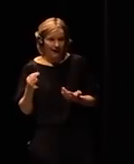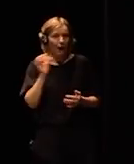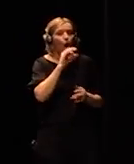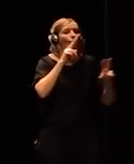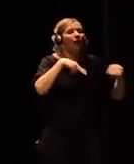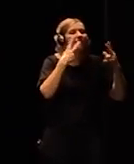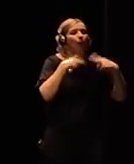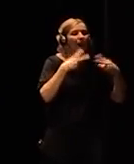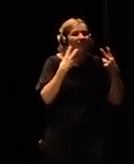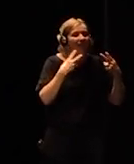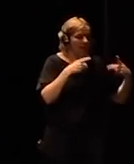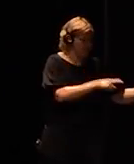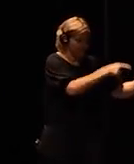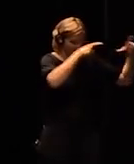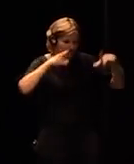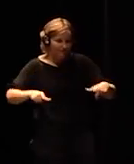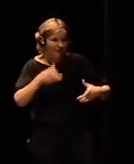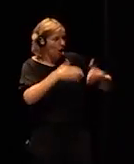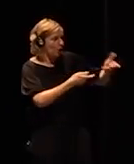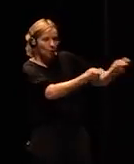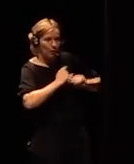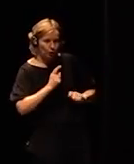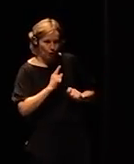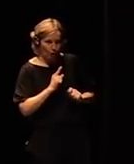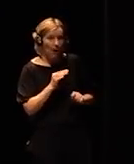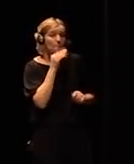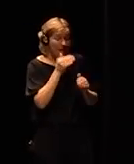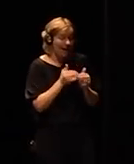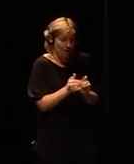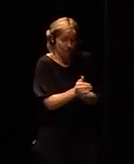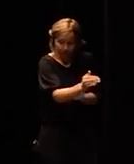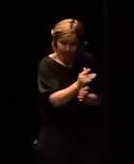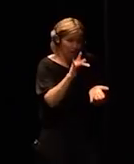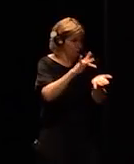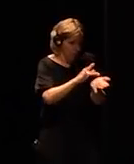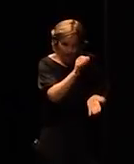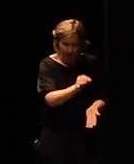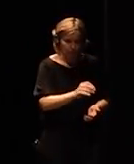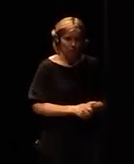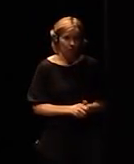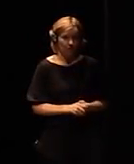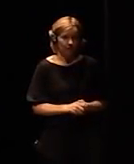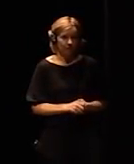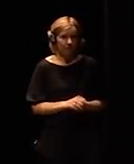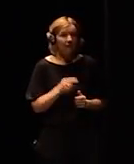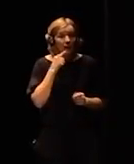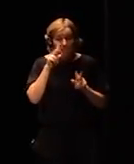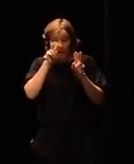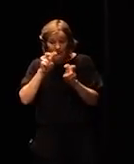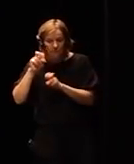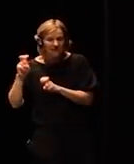that's a little bit away but it's coming and who is going to address those questions so Tim Cook again said